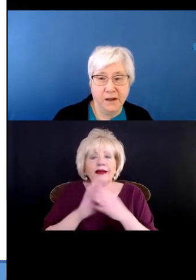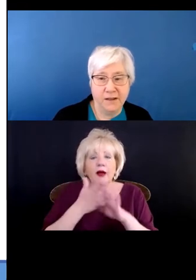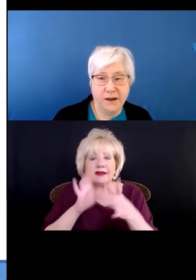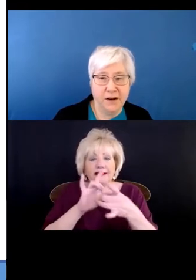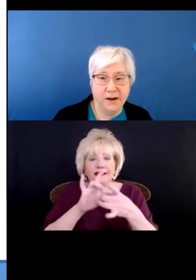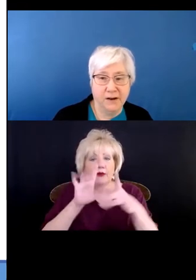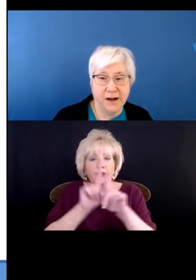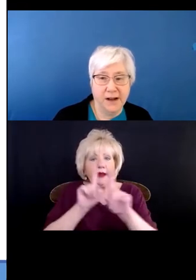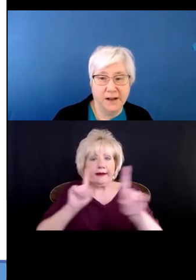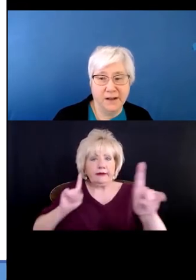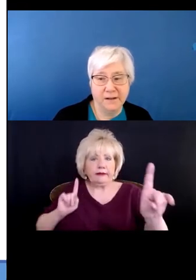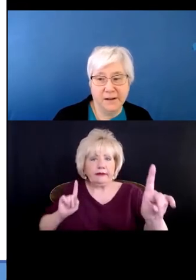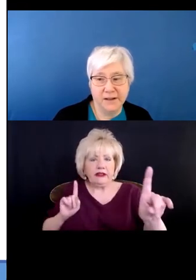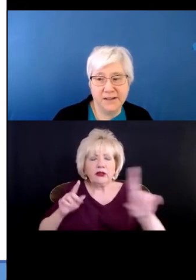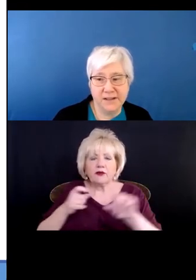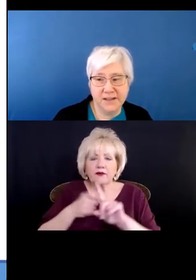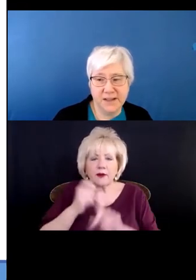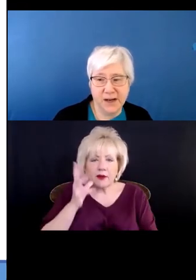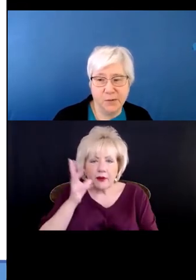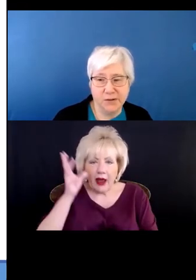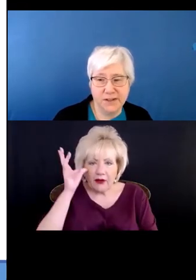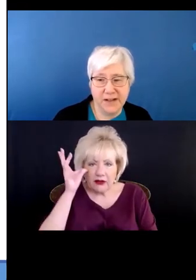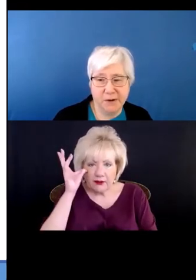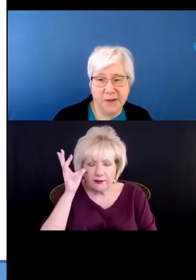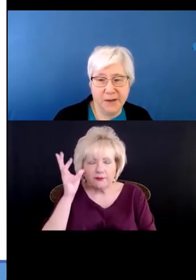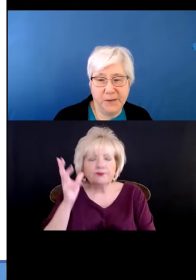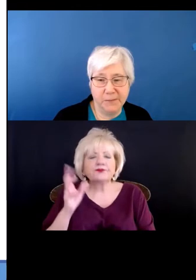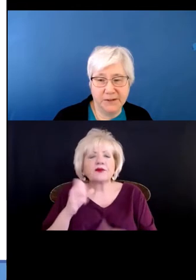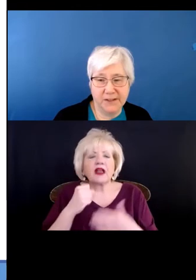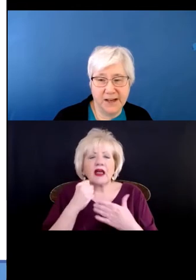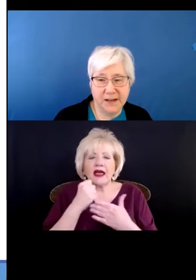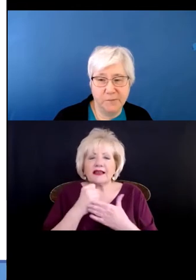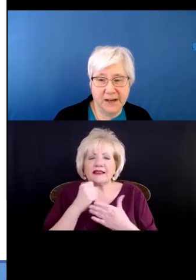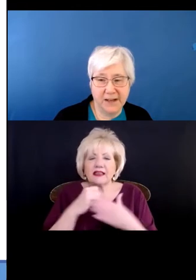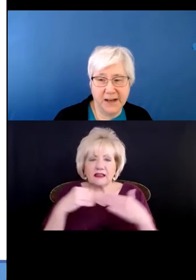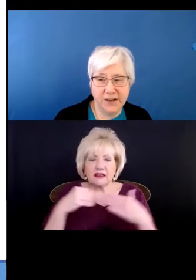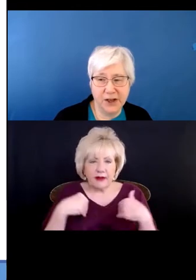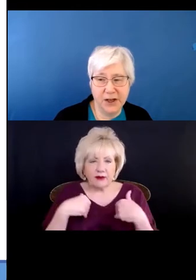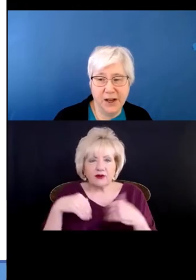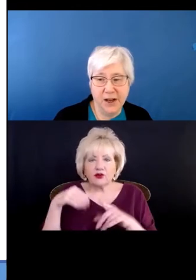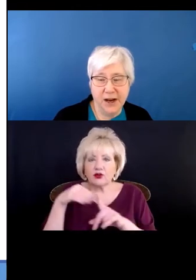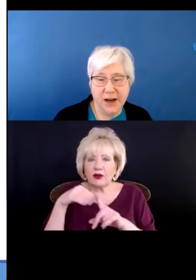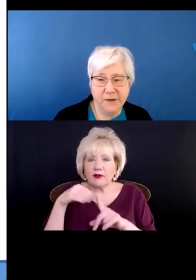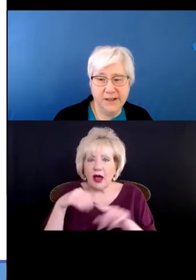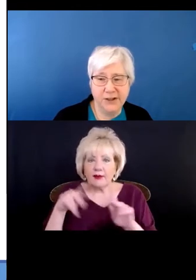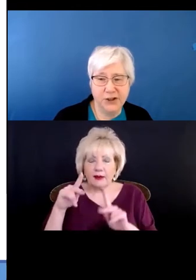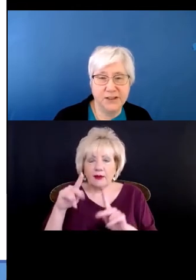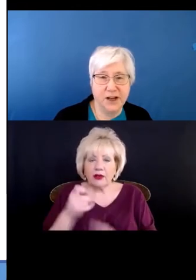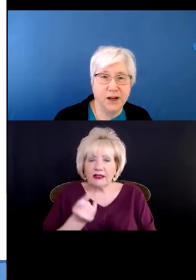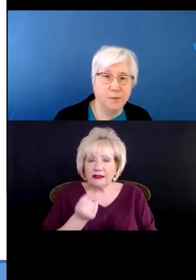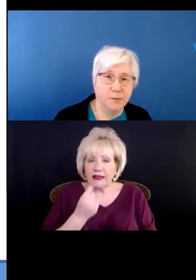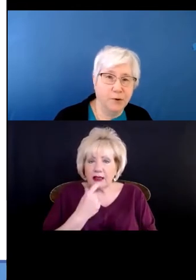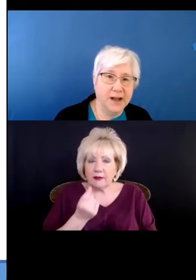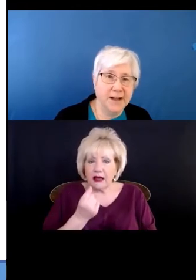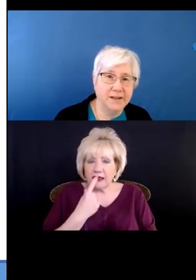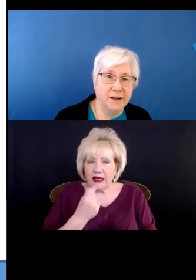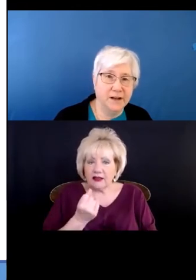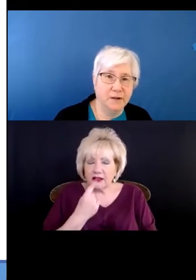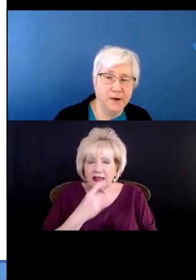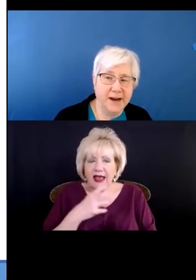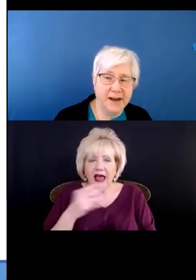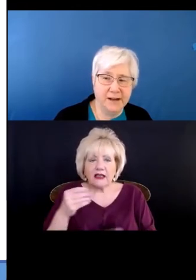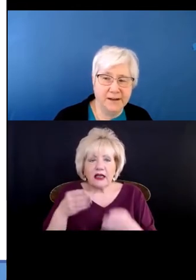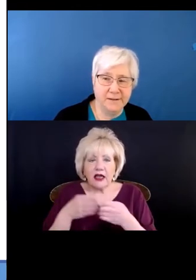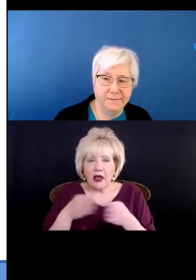There are assistance animals that remind people to take medication and really just a broad